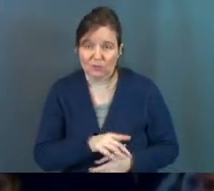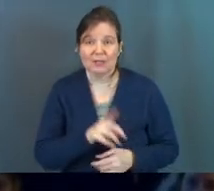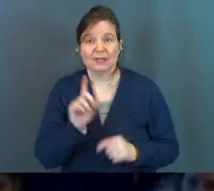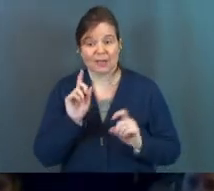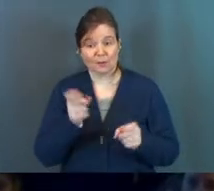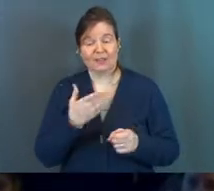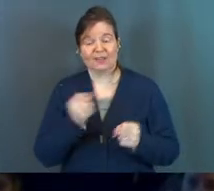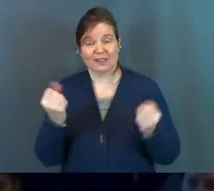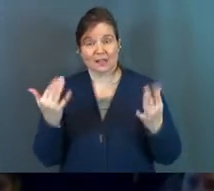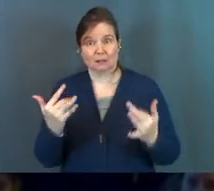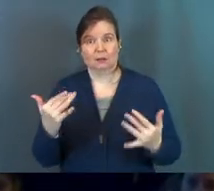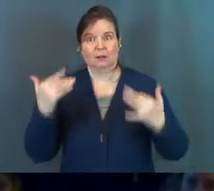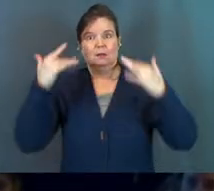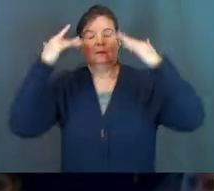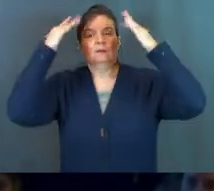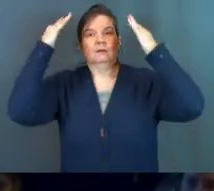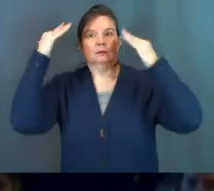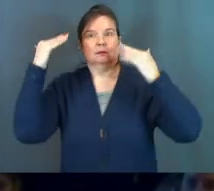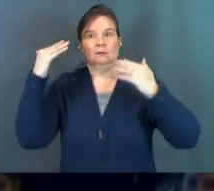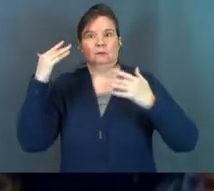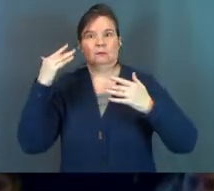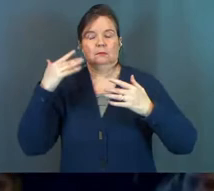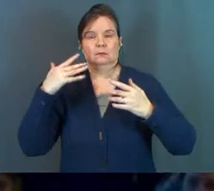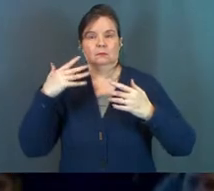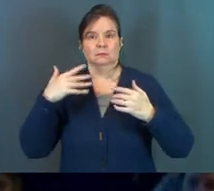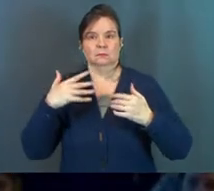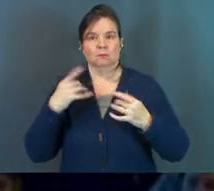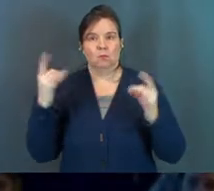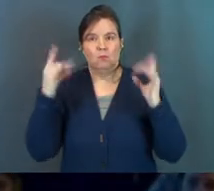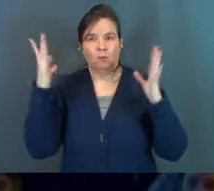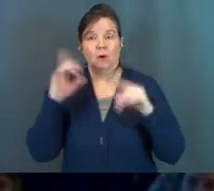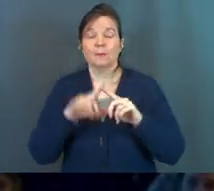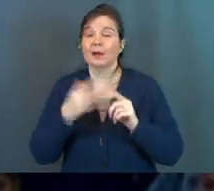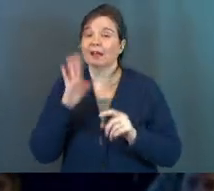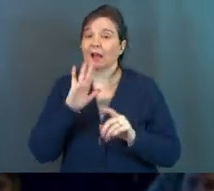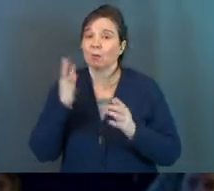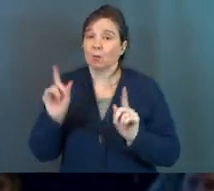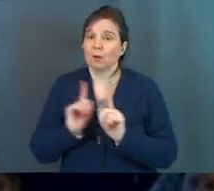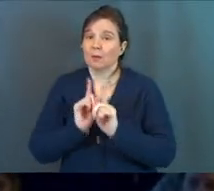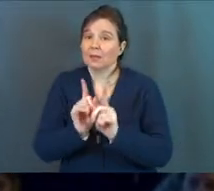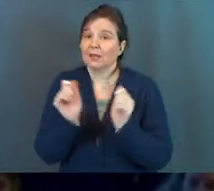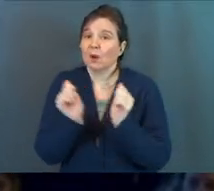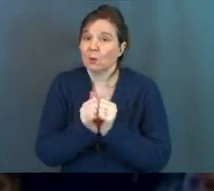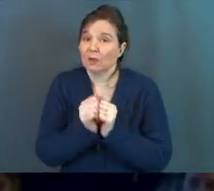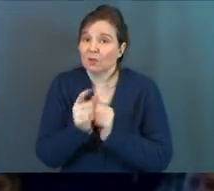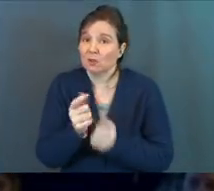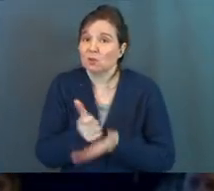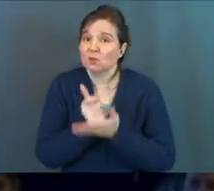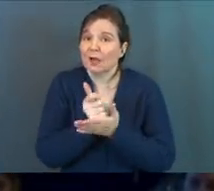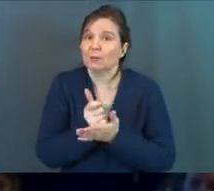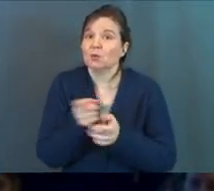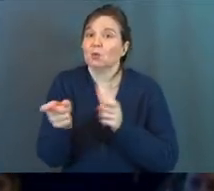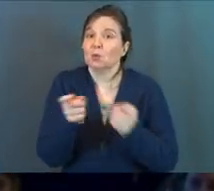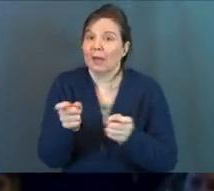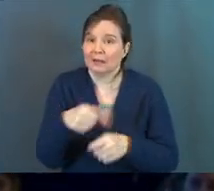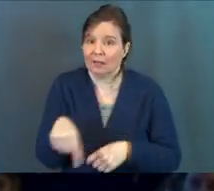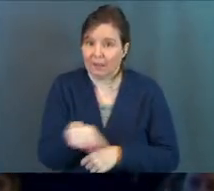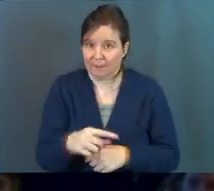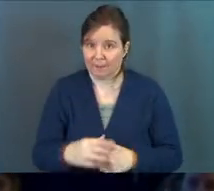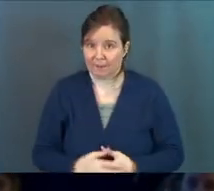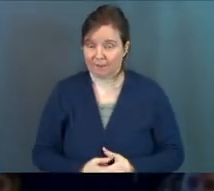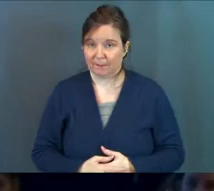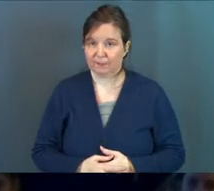God will give you lots of things that you can't handle, but God will be there with you to help you handle them.